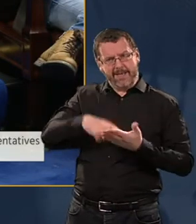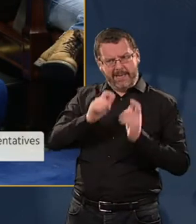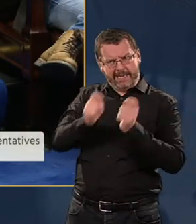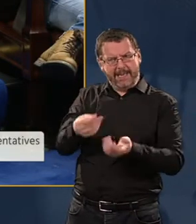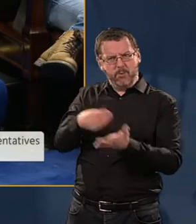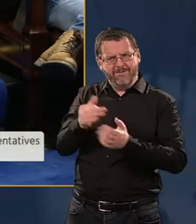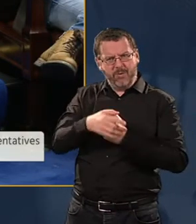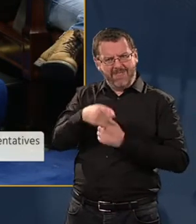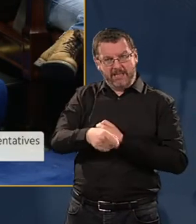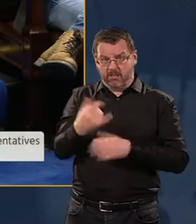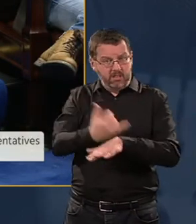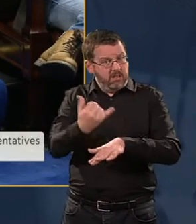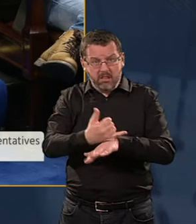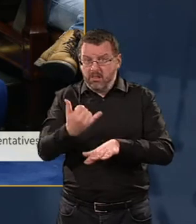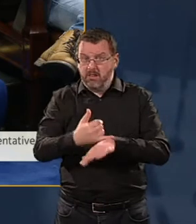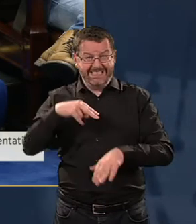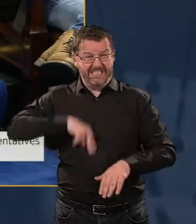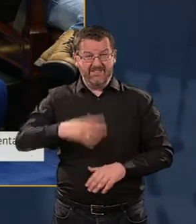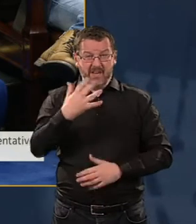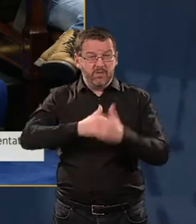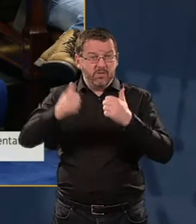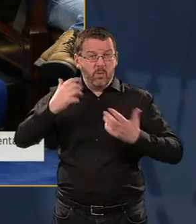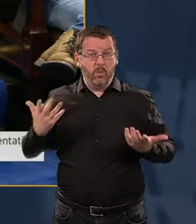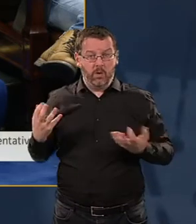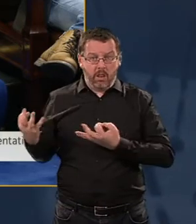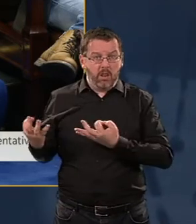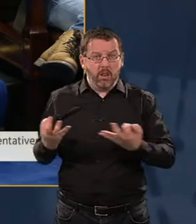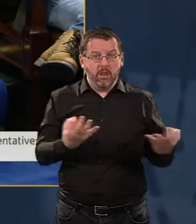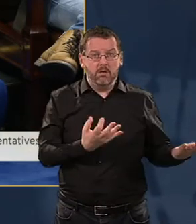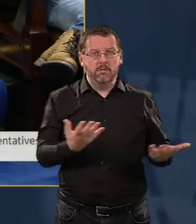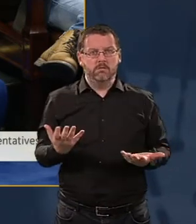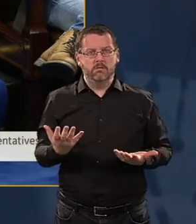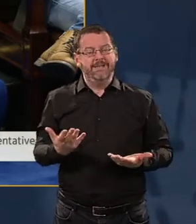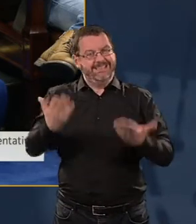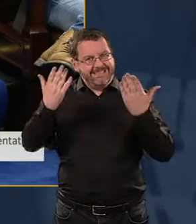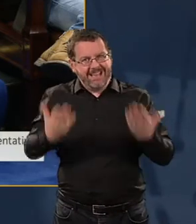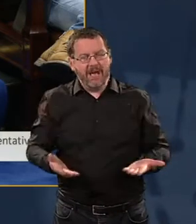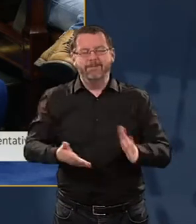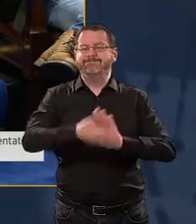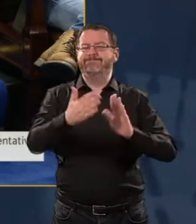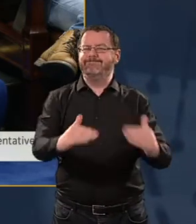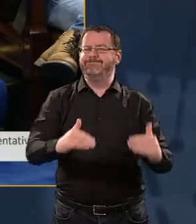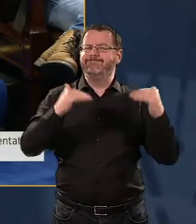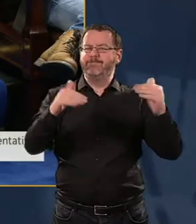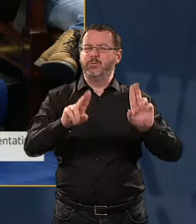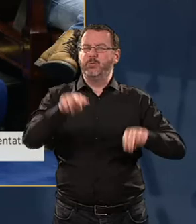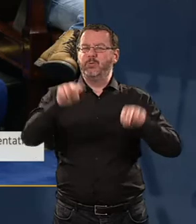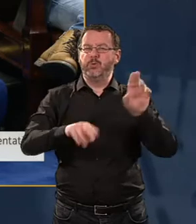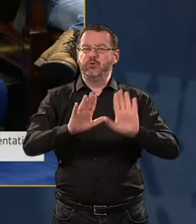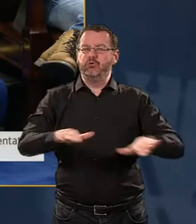That's nearly five years ago. But the most urgent issue now is we're building a state-of-the-art children's hospital.